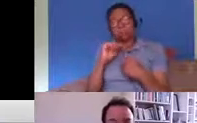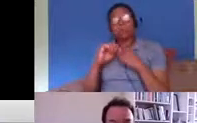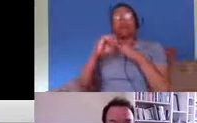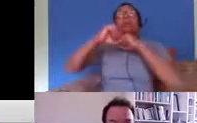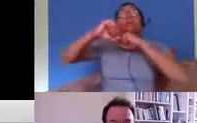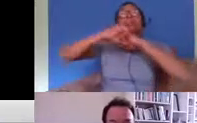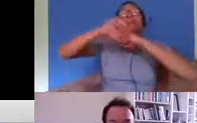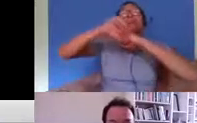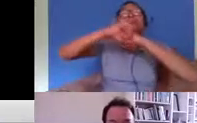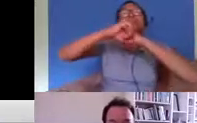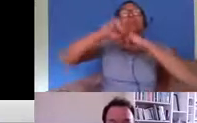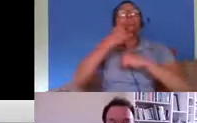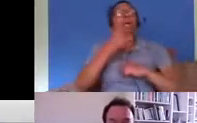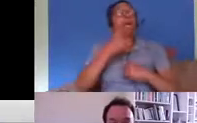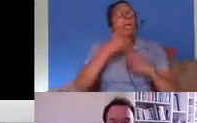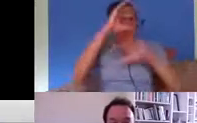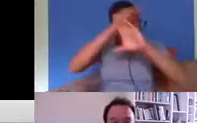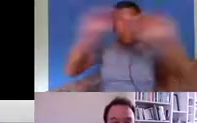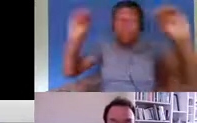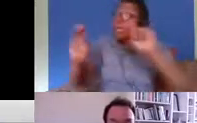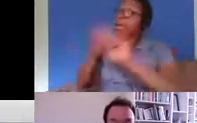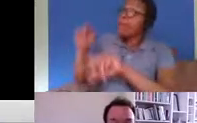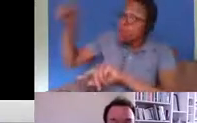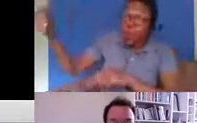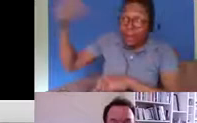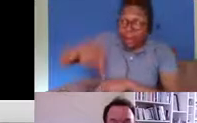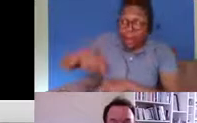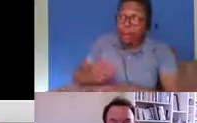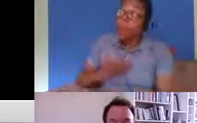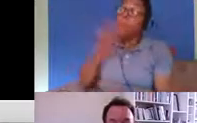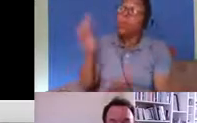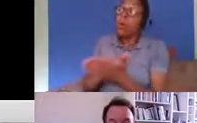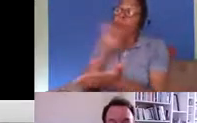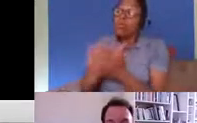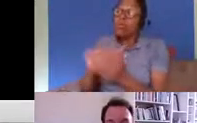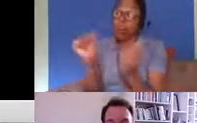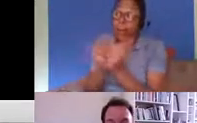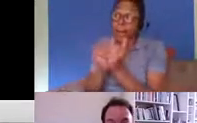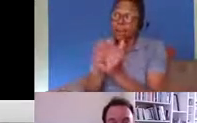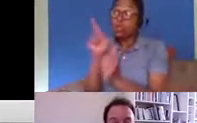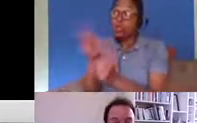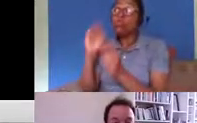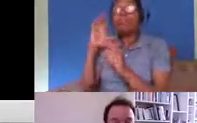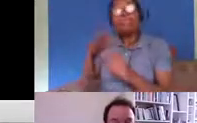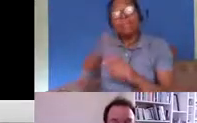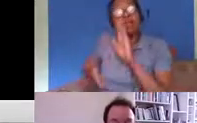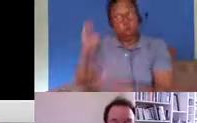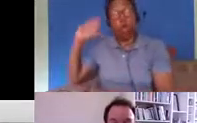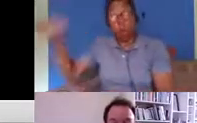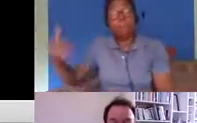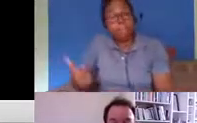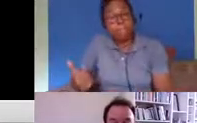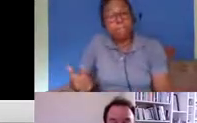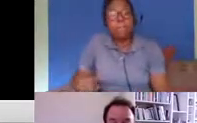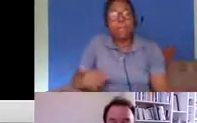intimidate people into going home that was the declared intention of this van being driven around these areas whether in fact it was just